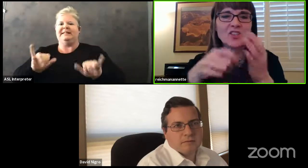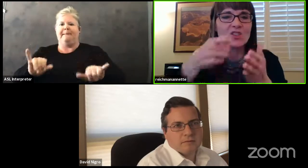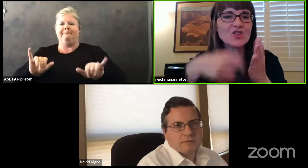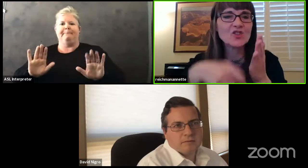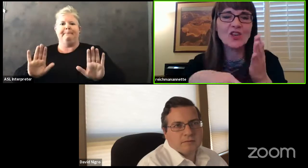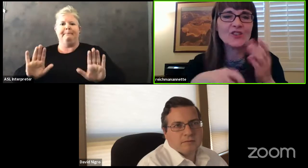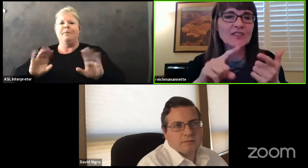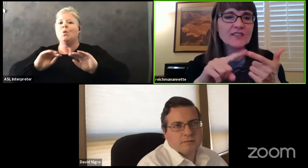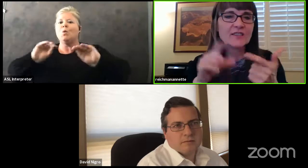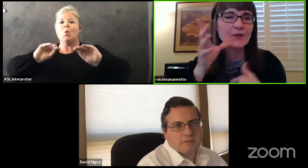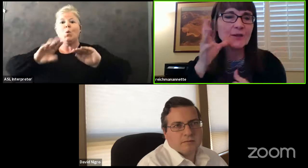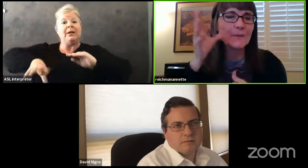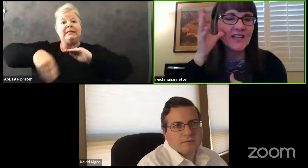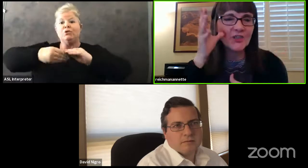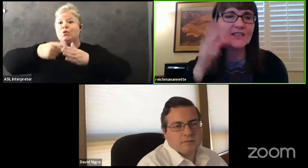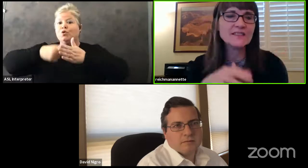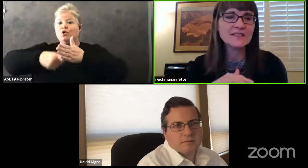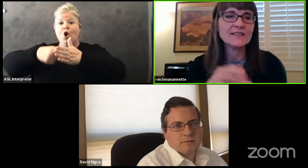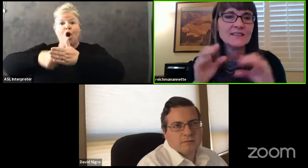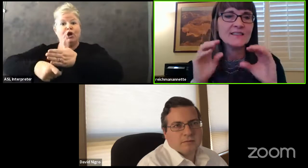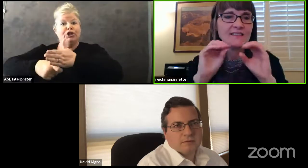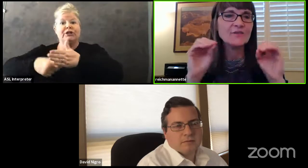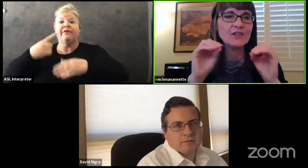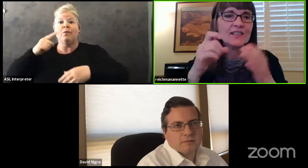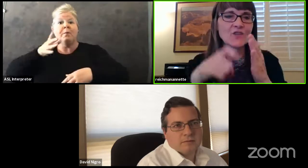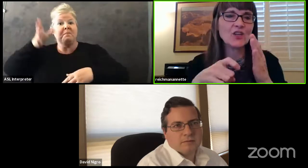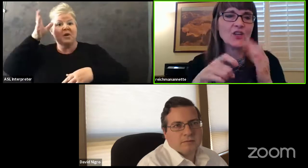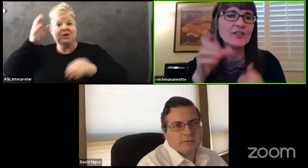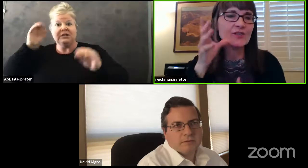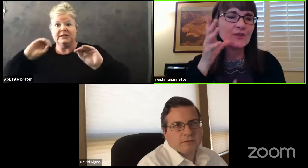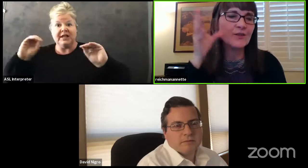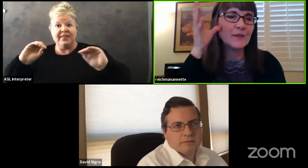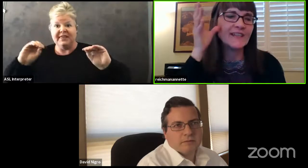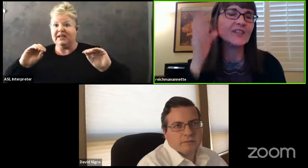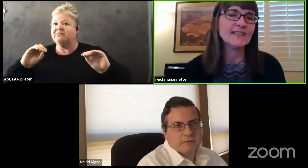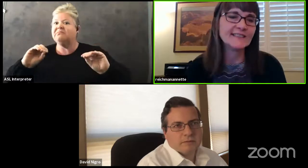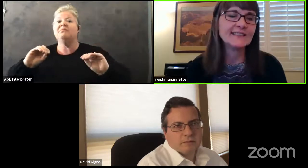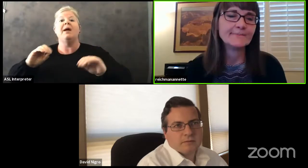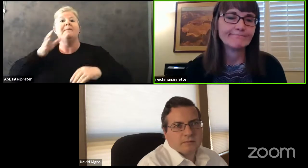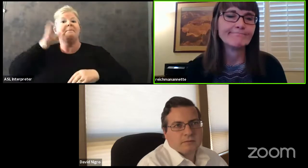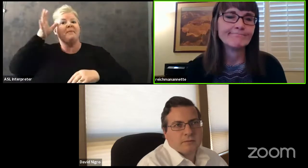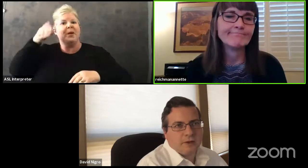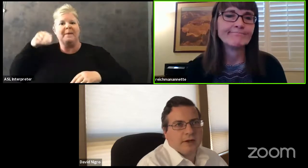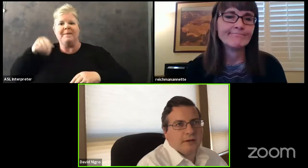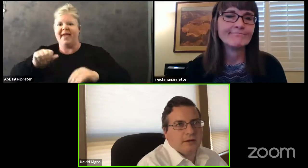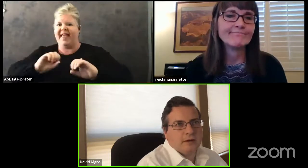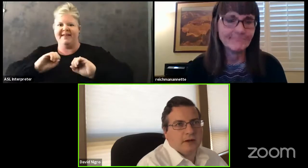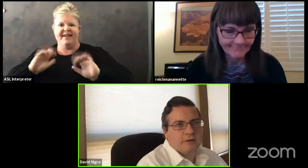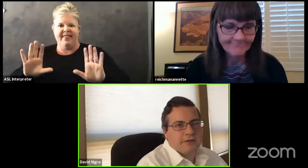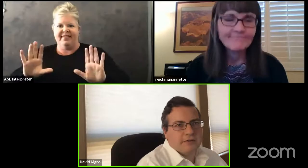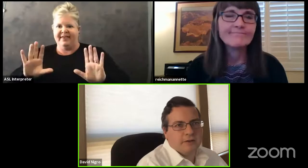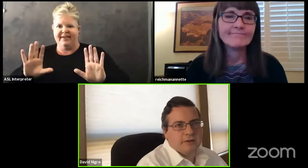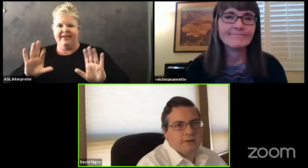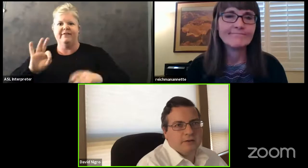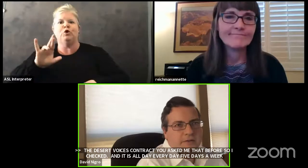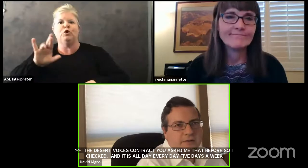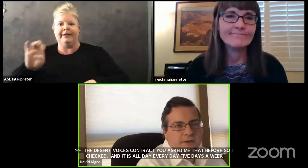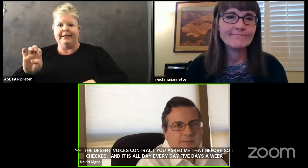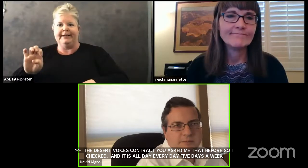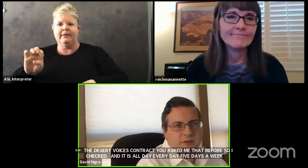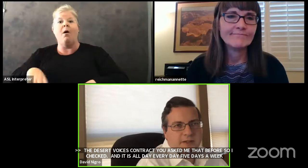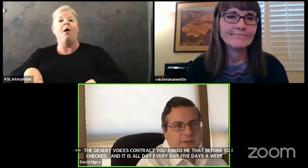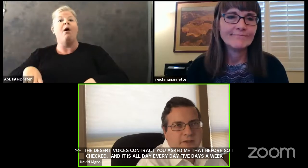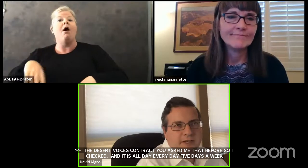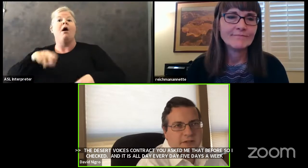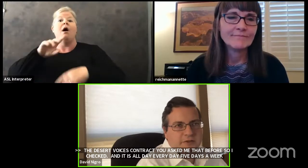additional charges to the parent. It's free of charge to the parent. Okay. Great. So if